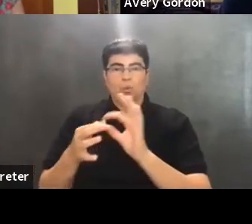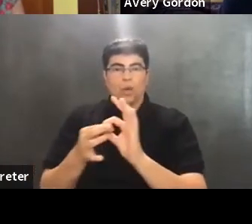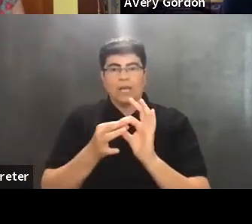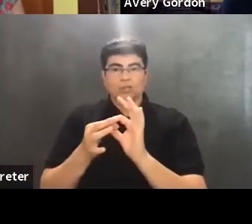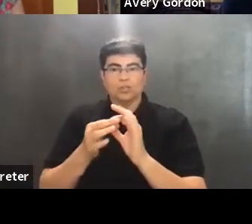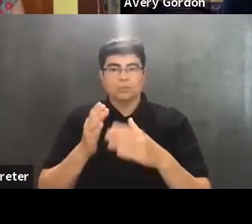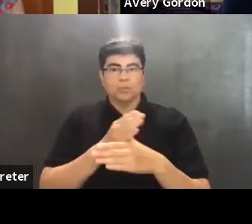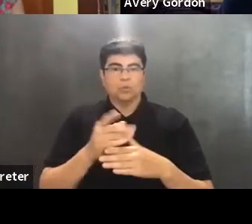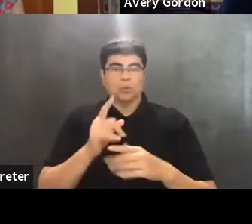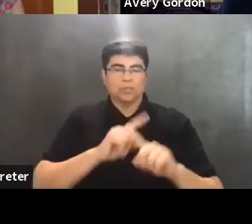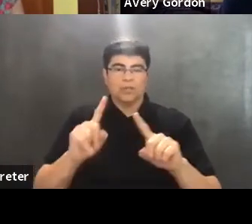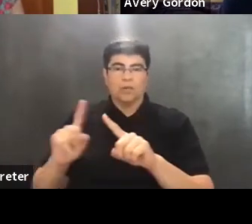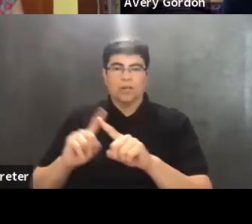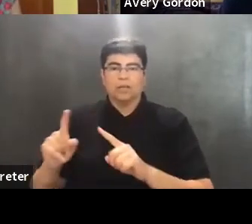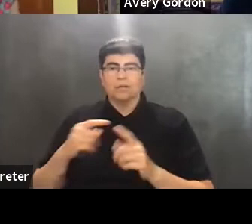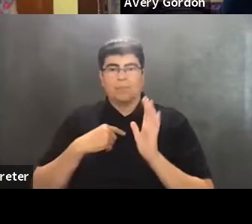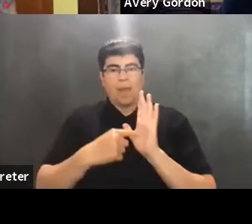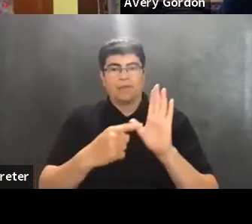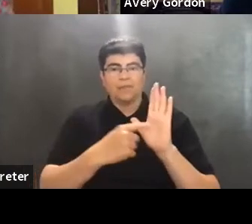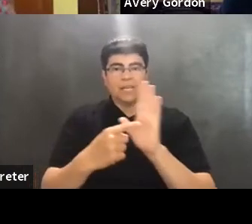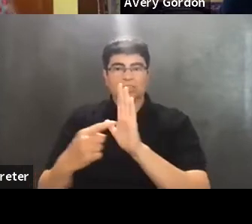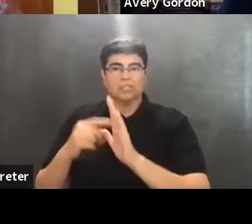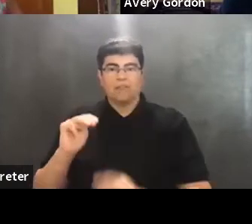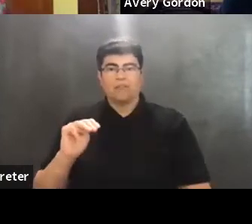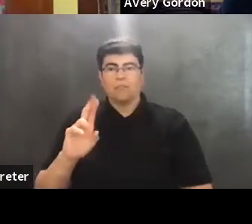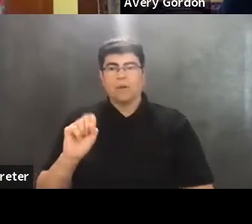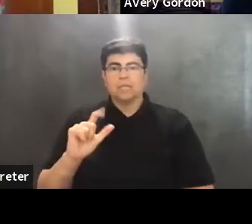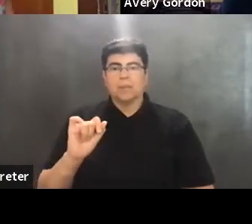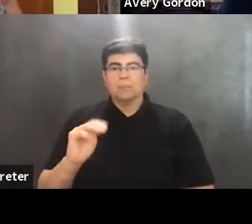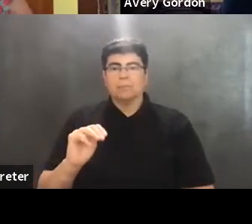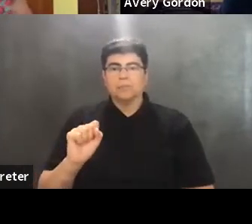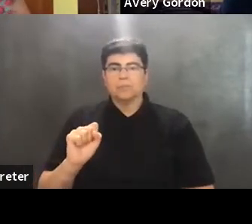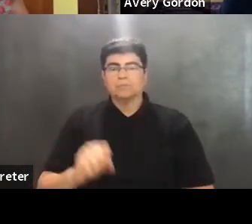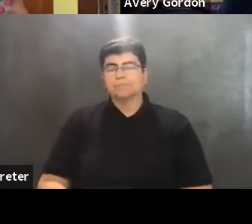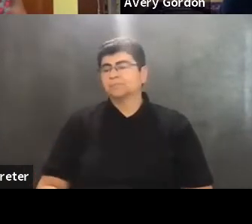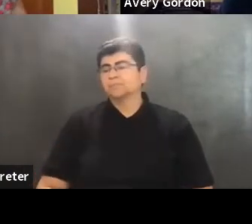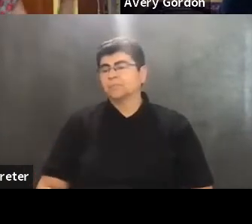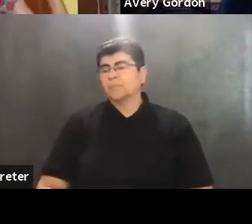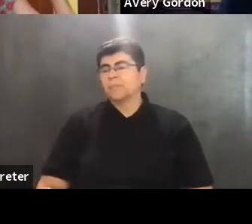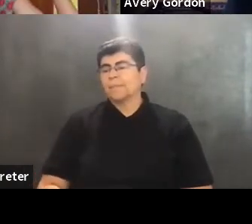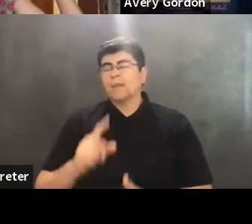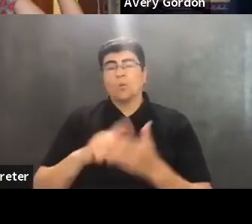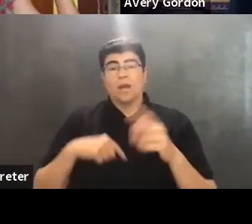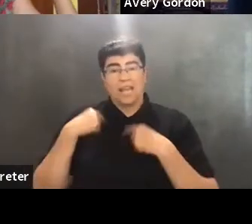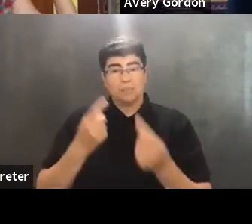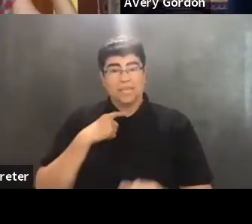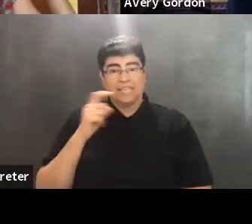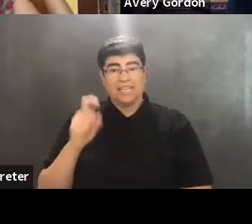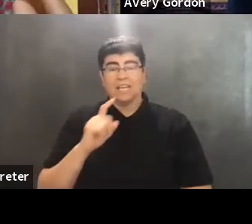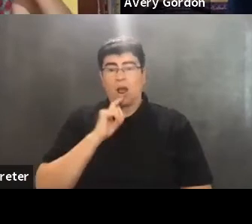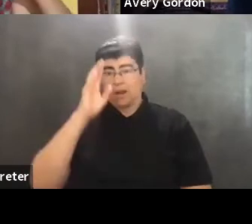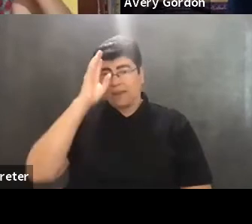the various manifestations of Muslims. And what is needed then are invented